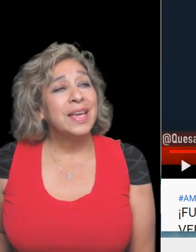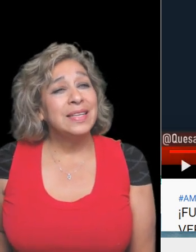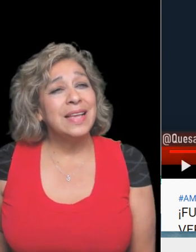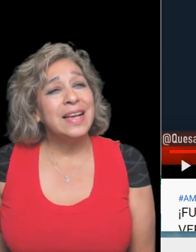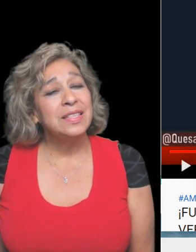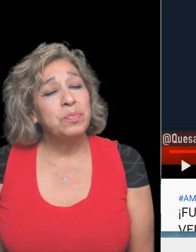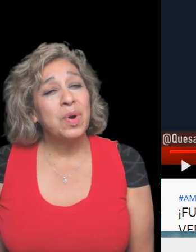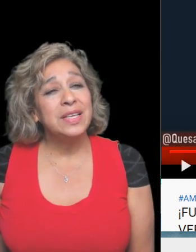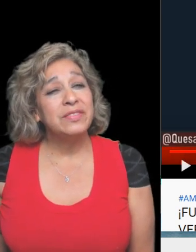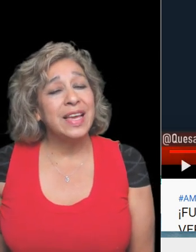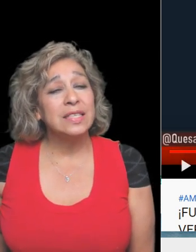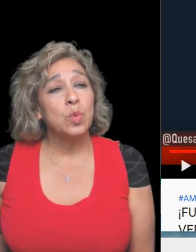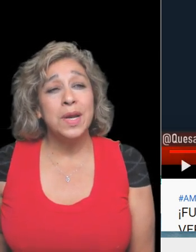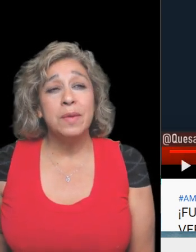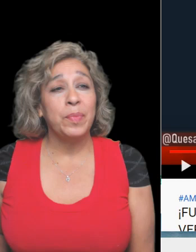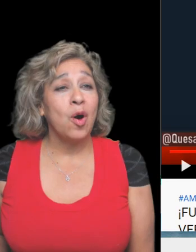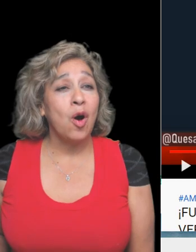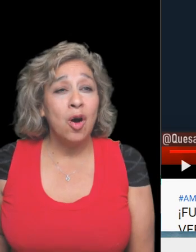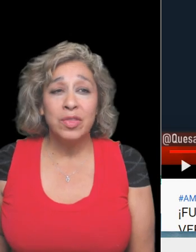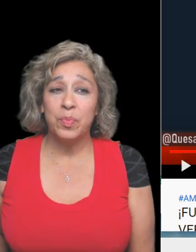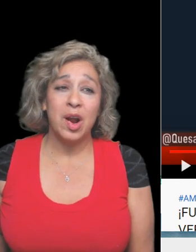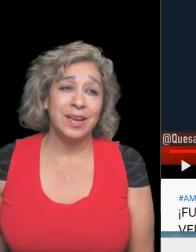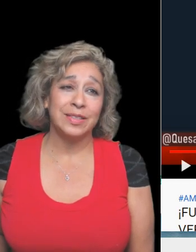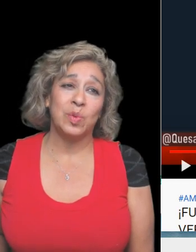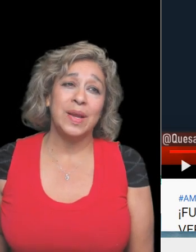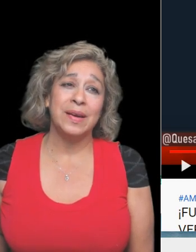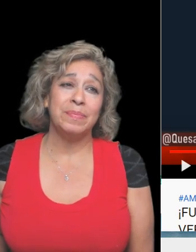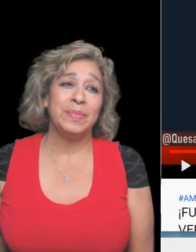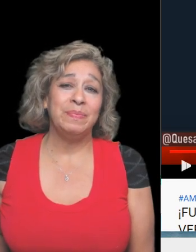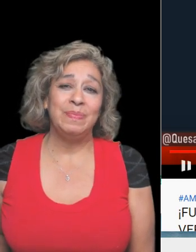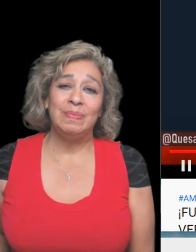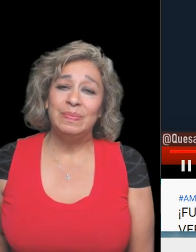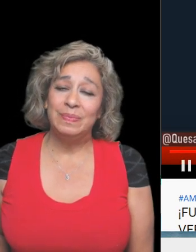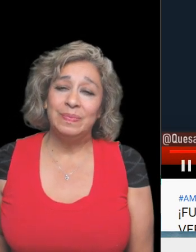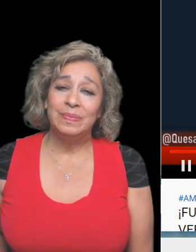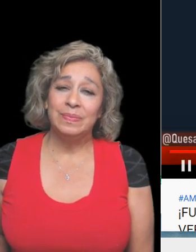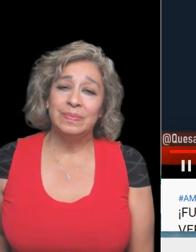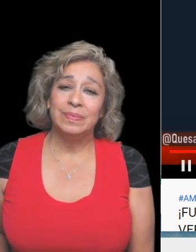Because as the price of gas went up, all the products went up.